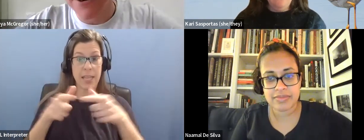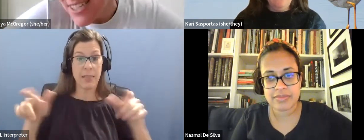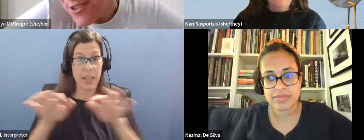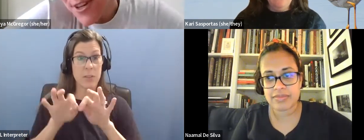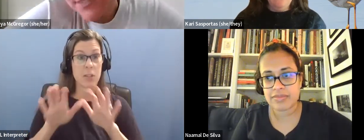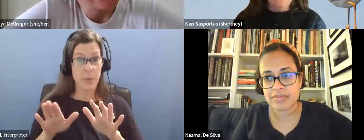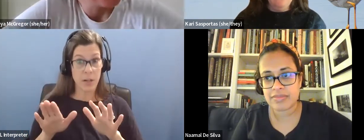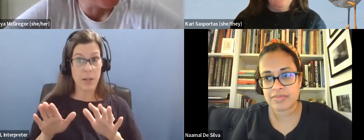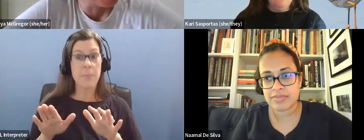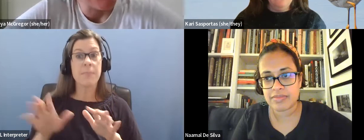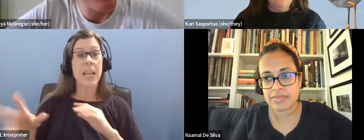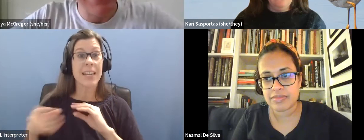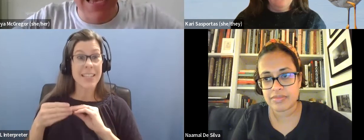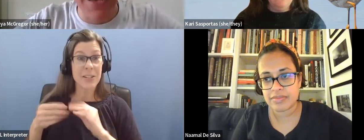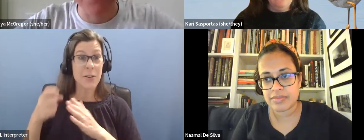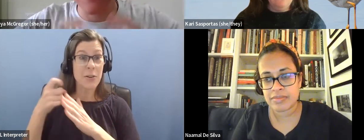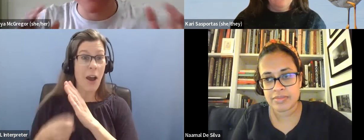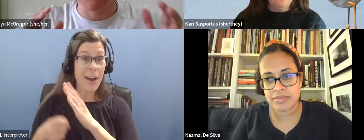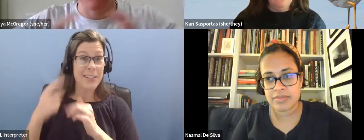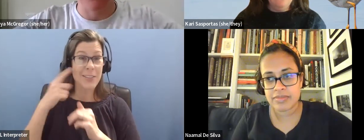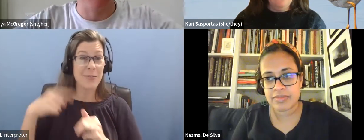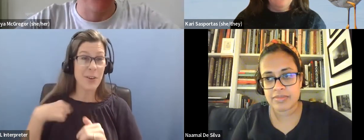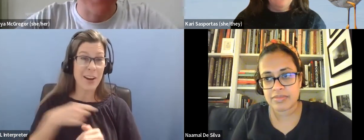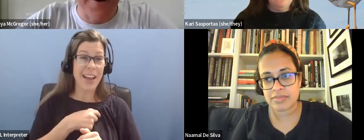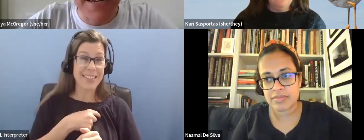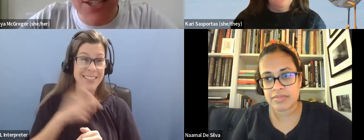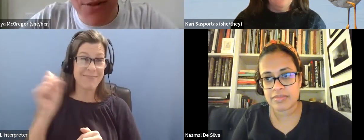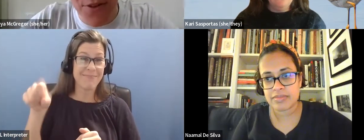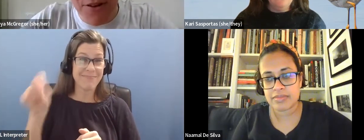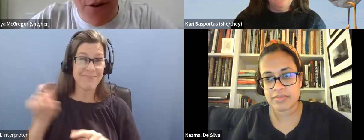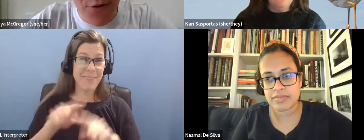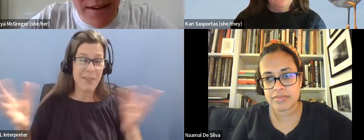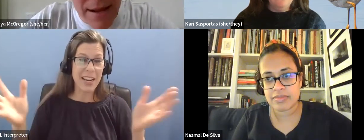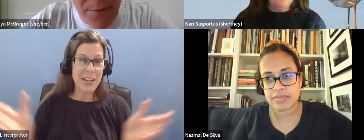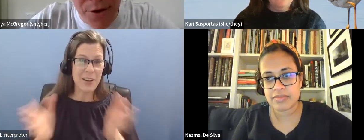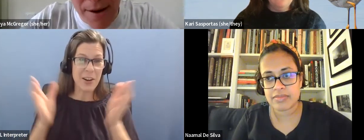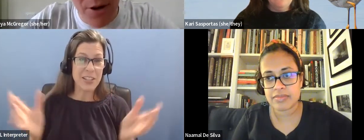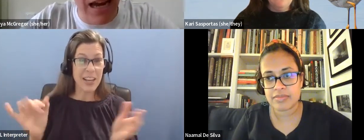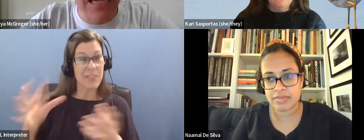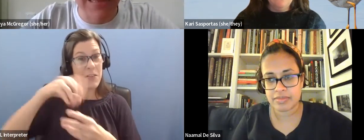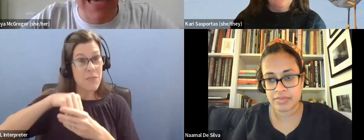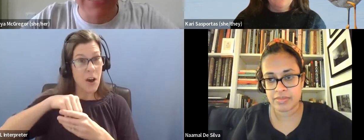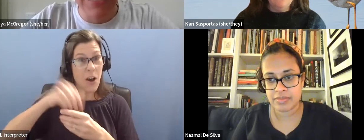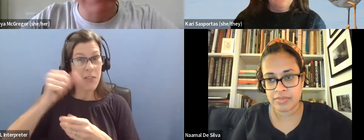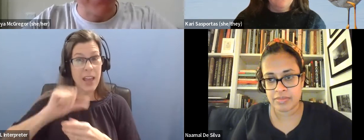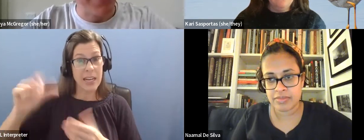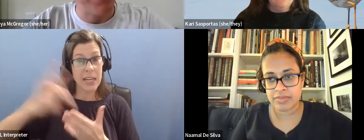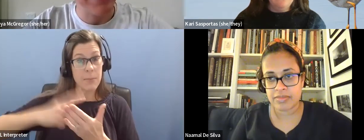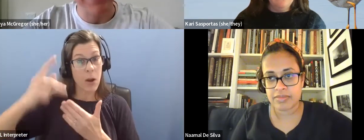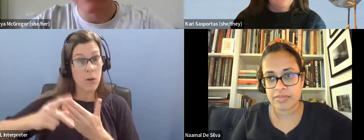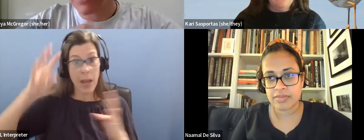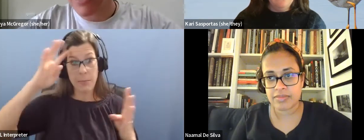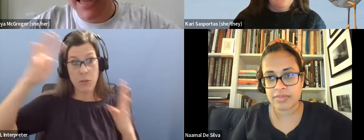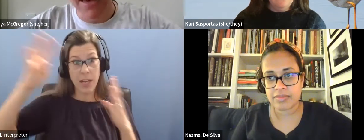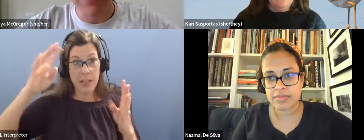They're an additional cost for programs. But this is something that we want to encourage you if you're involved in any program creation that sometimes